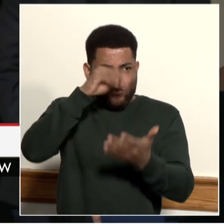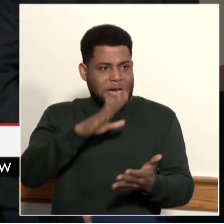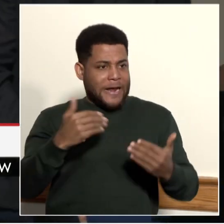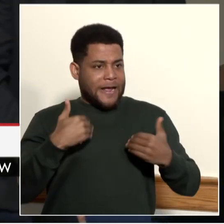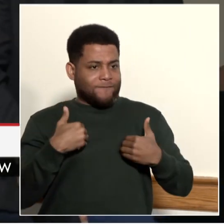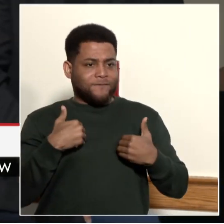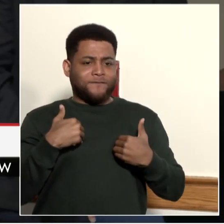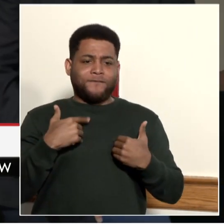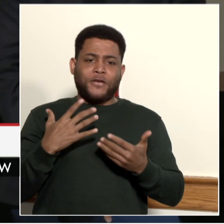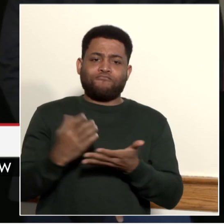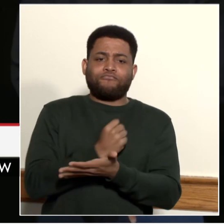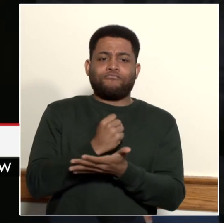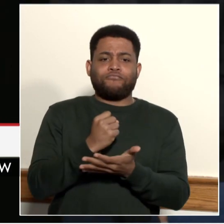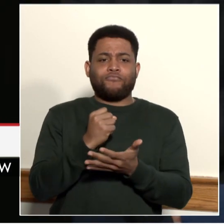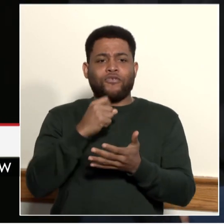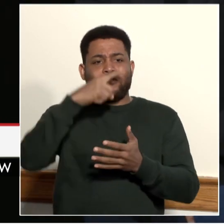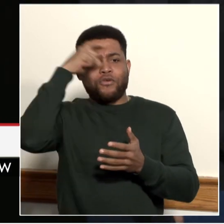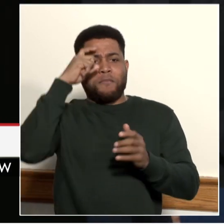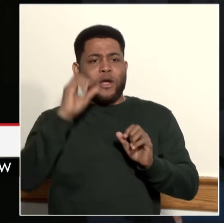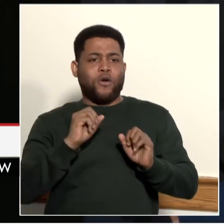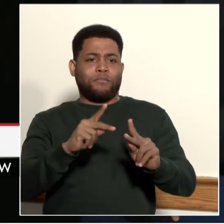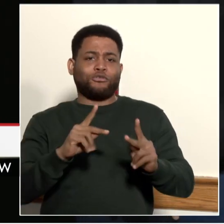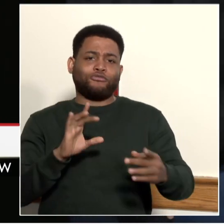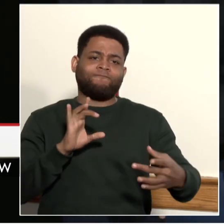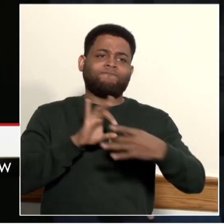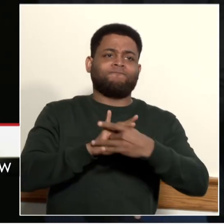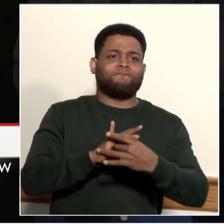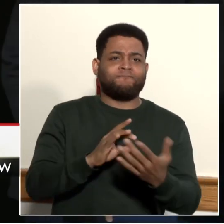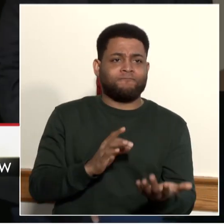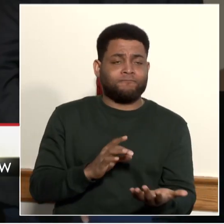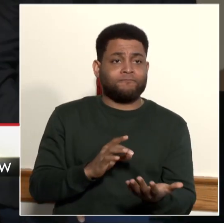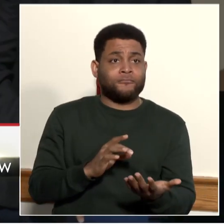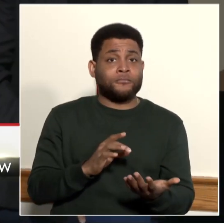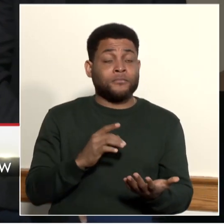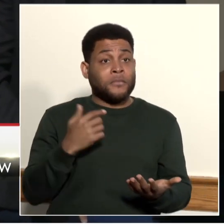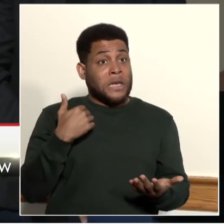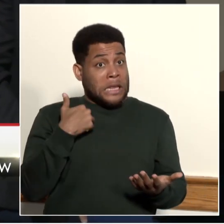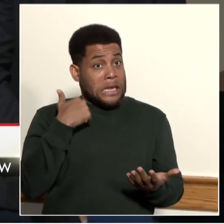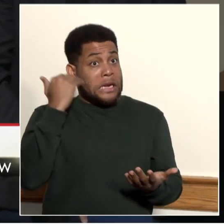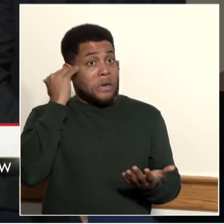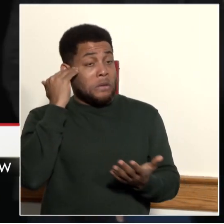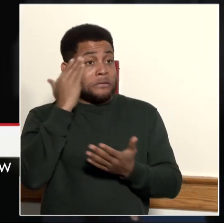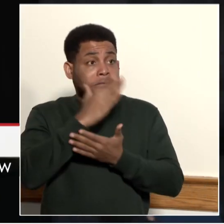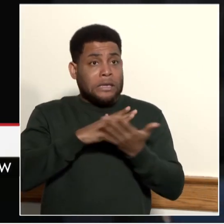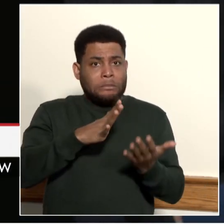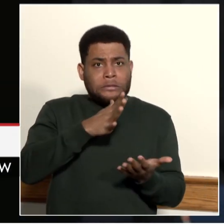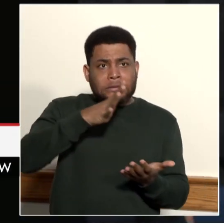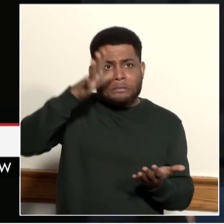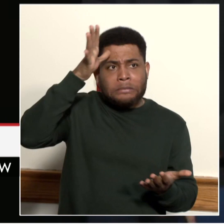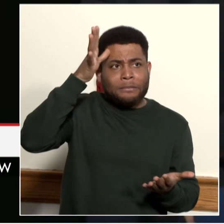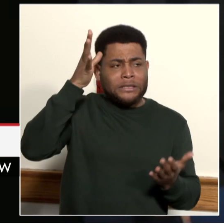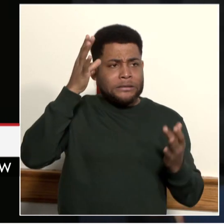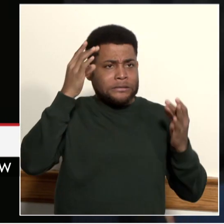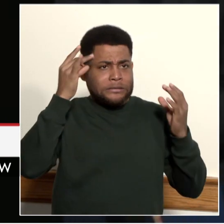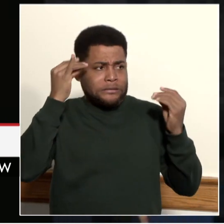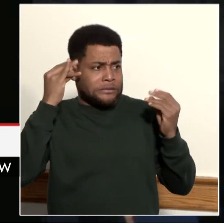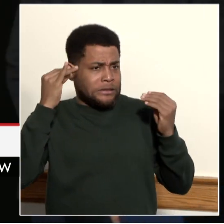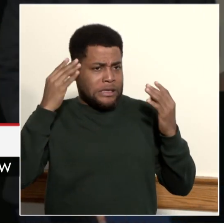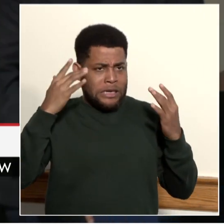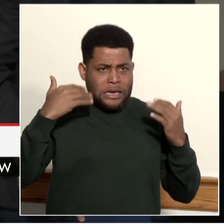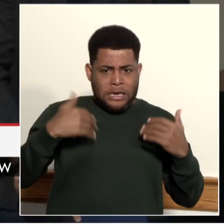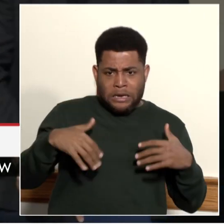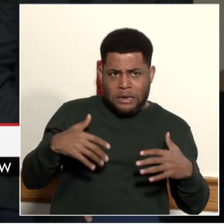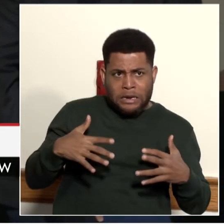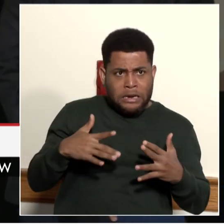we know that our students and parents, we know what they may be thinking right now, that our numbers are great, and they are.